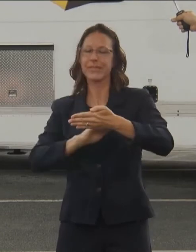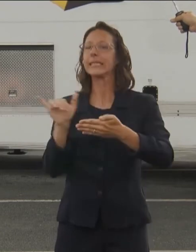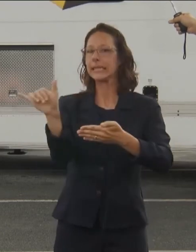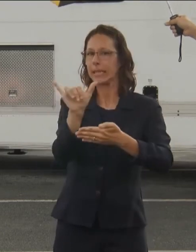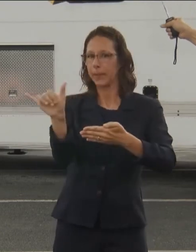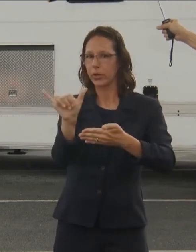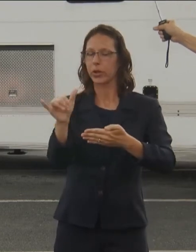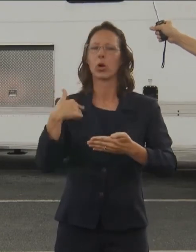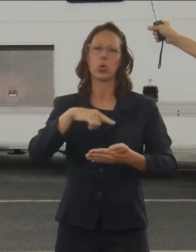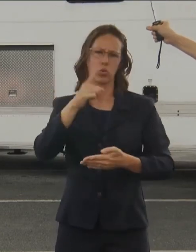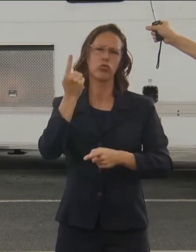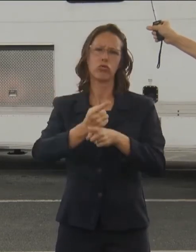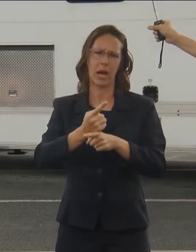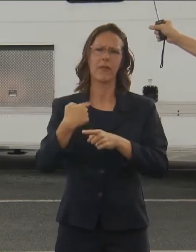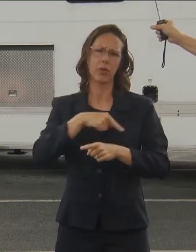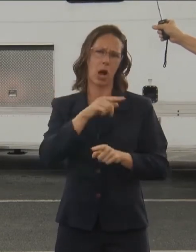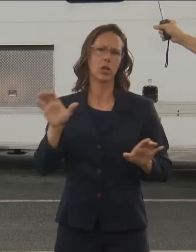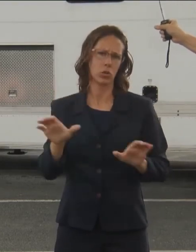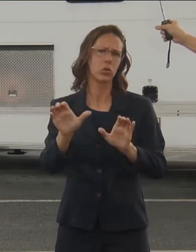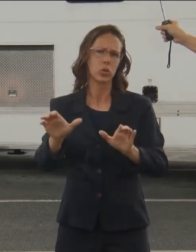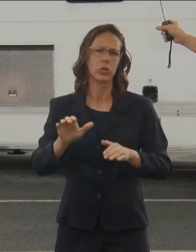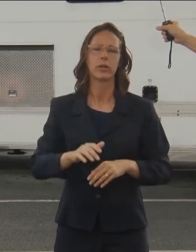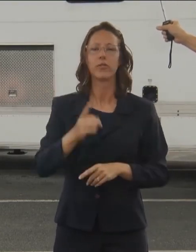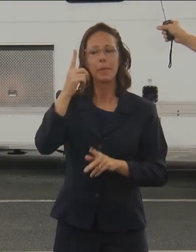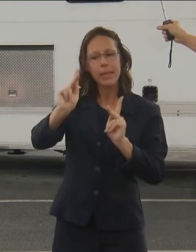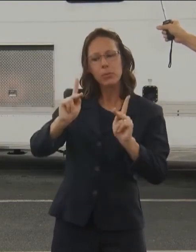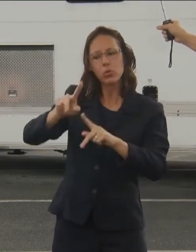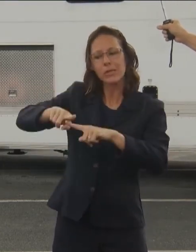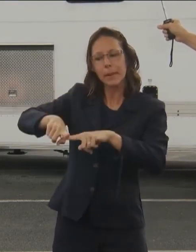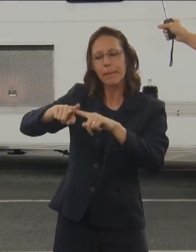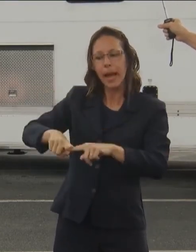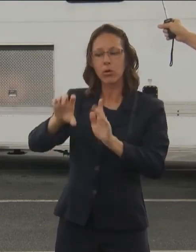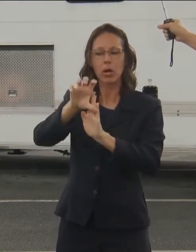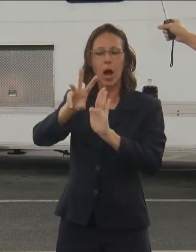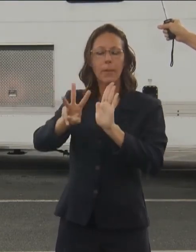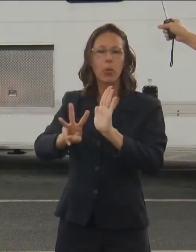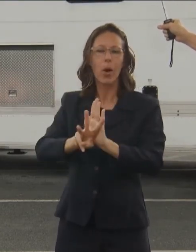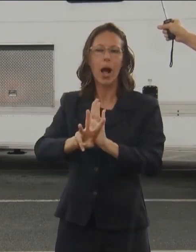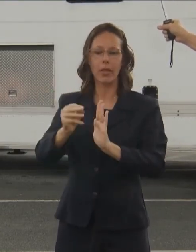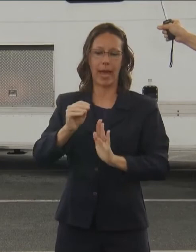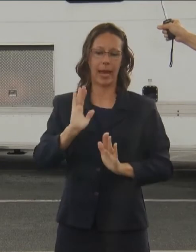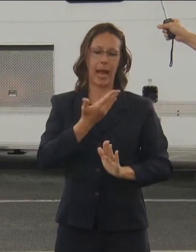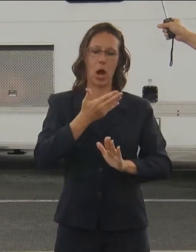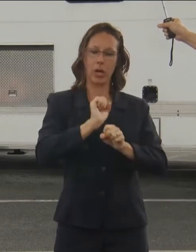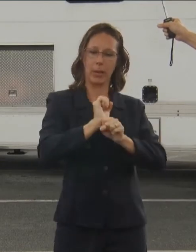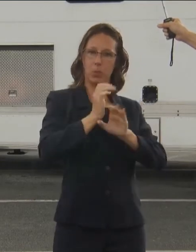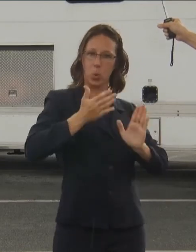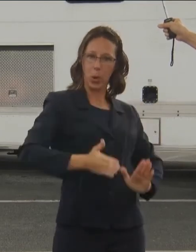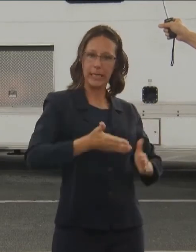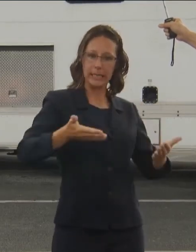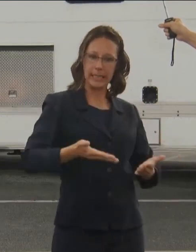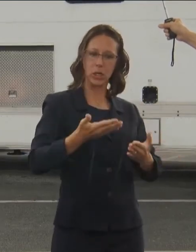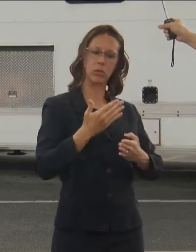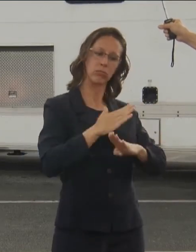think it's the right thing for us to do, especially for those who depend on the Commonwealth and the Commonwealth employees to keep them safe.